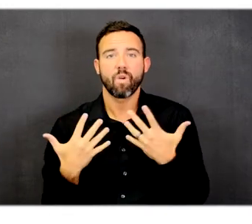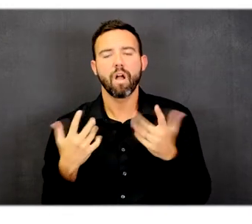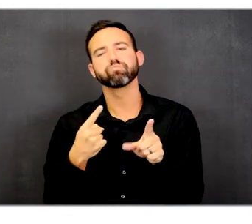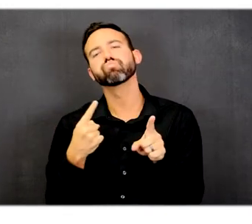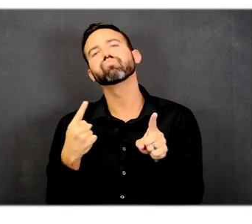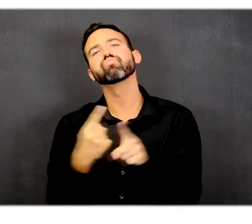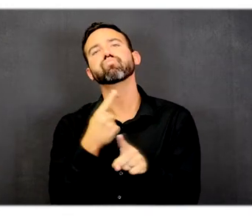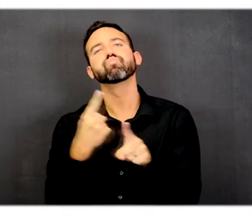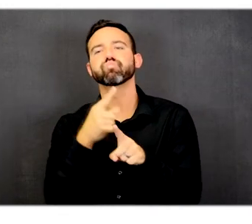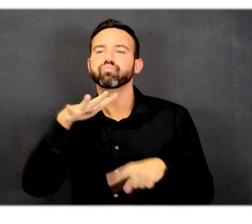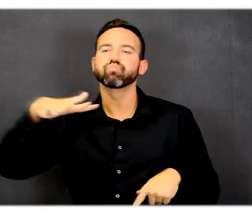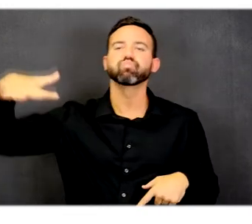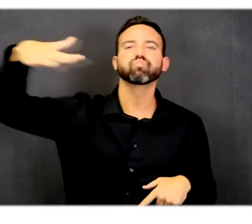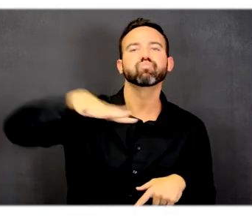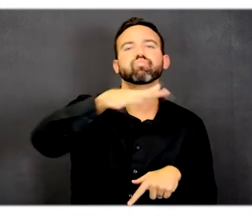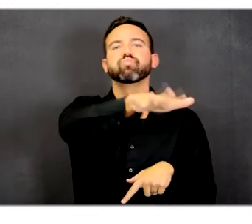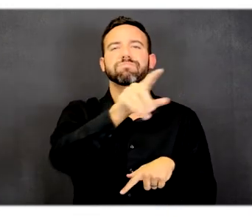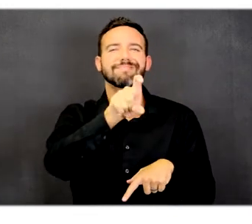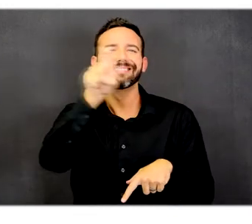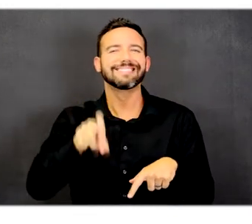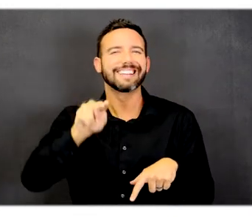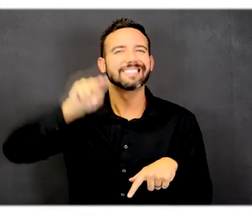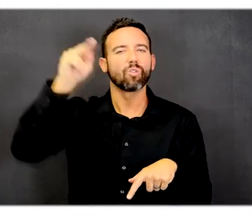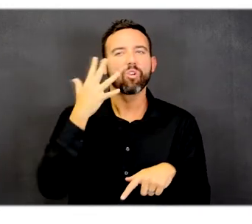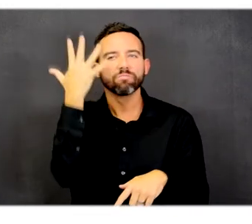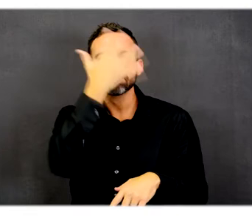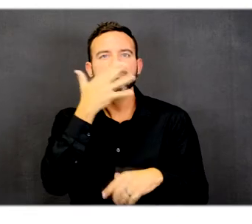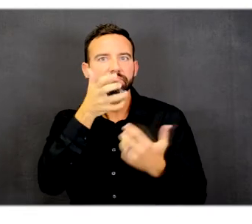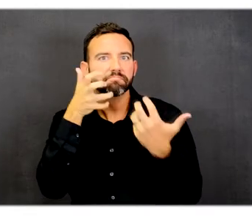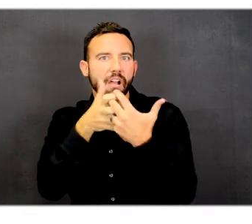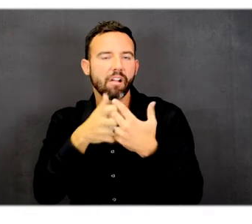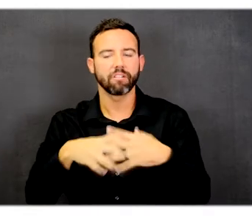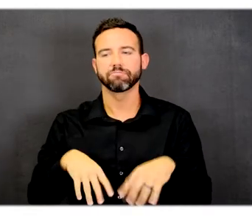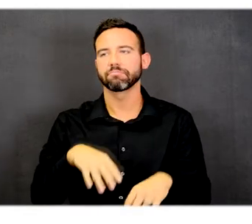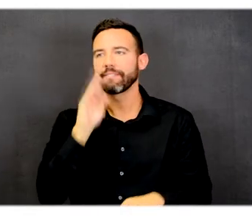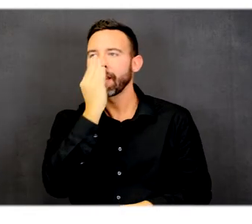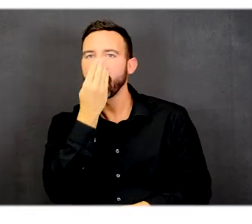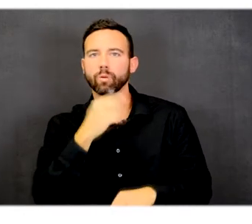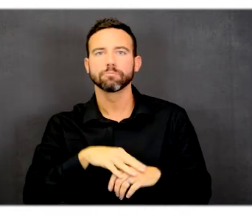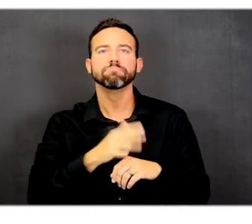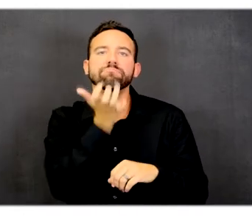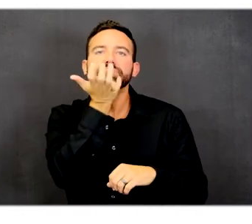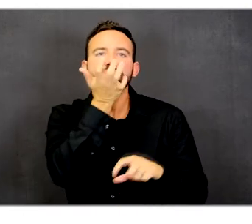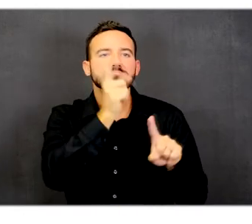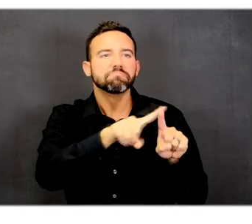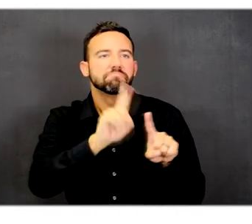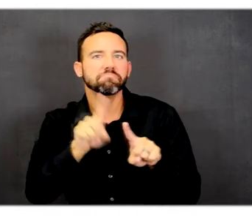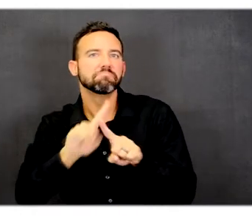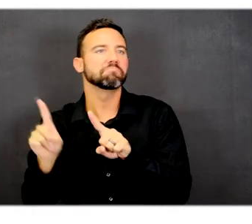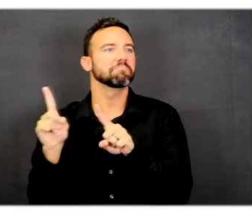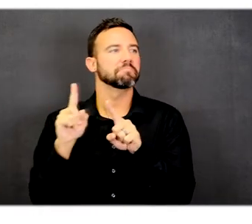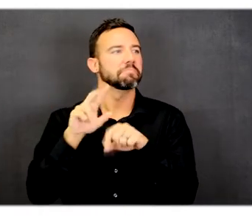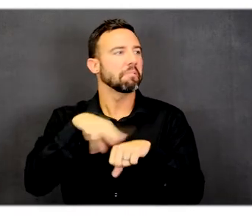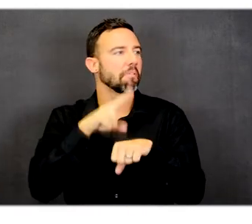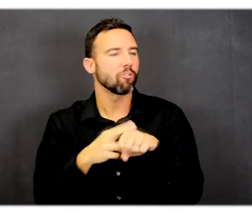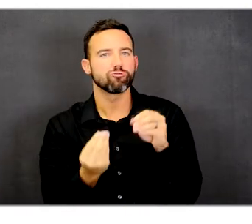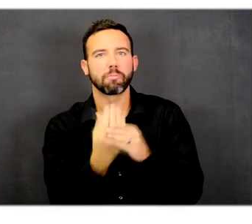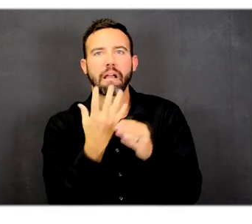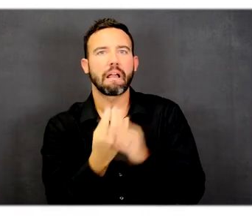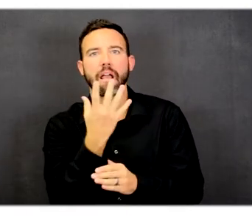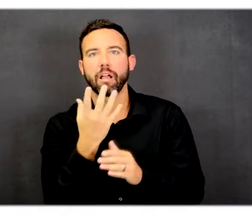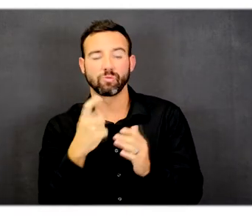landscape with a mixture of flowers, grasses, and native plants that require a very minimal amount of irrigation.